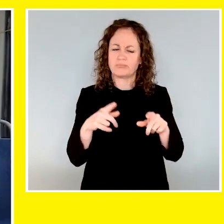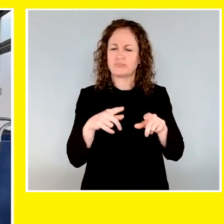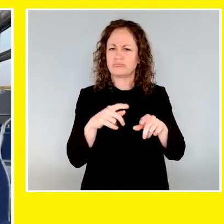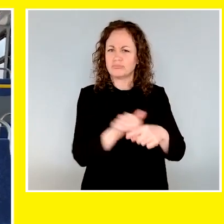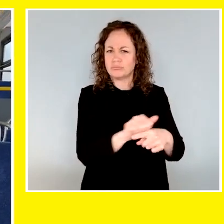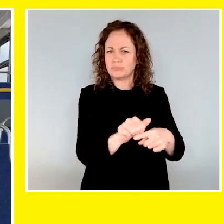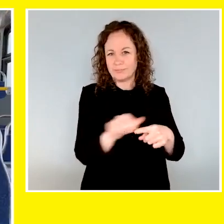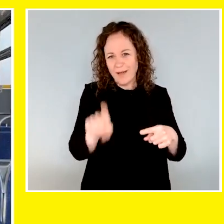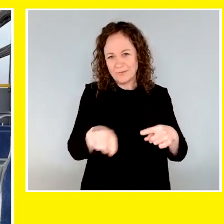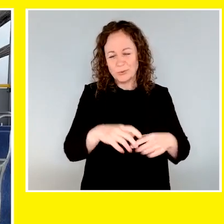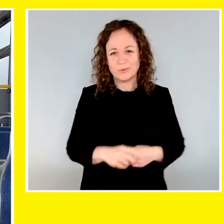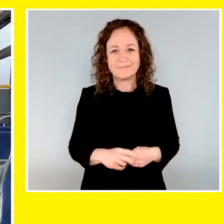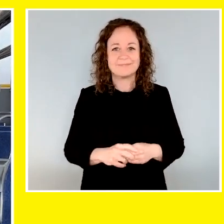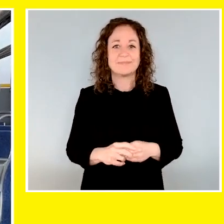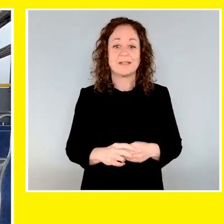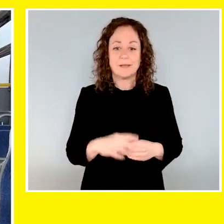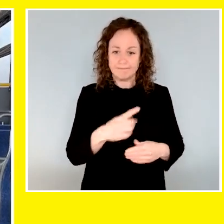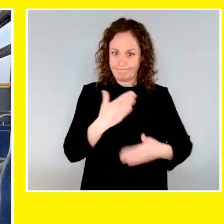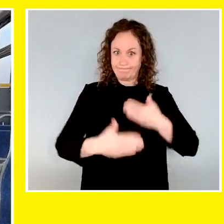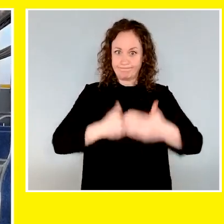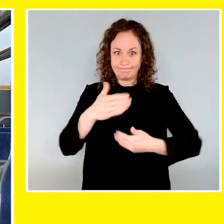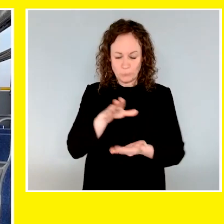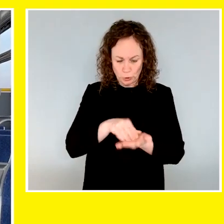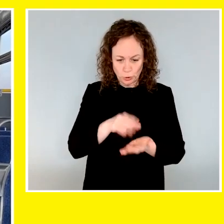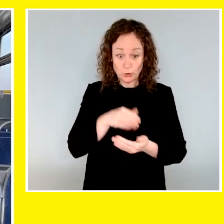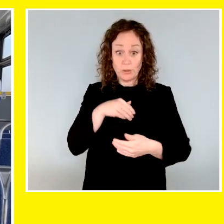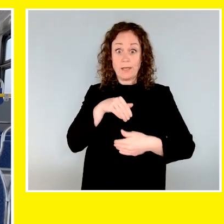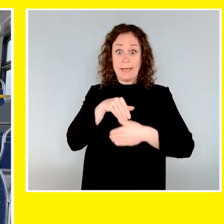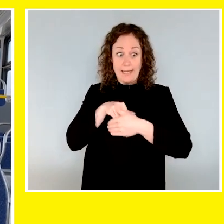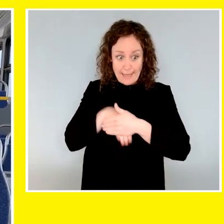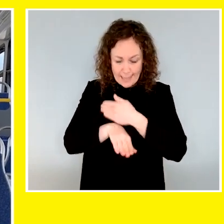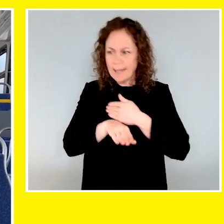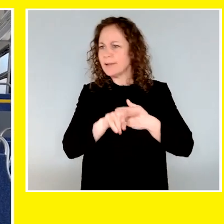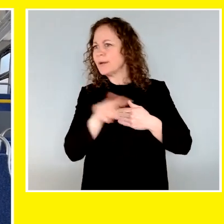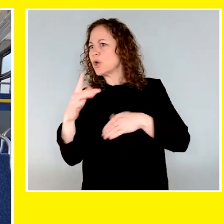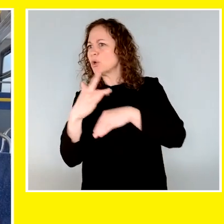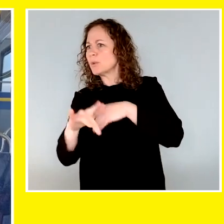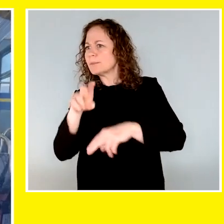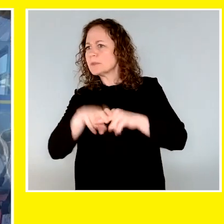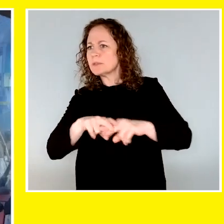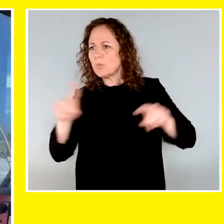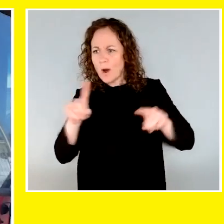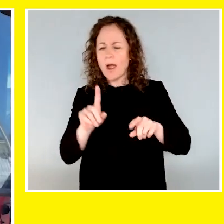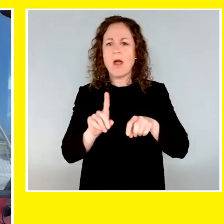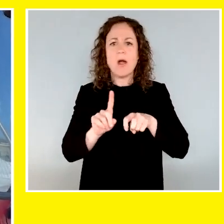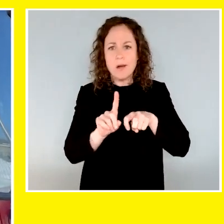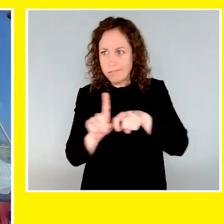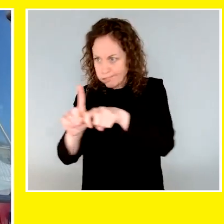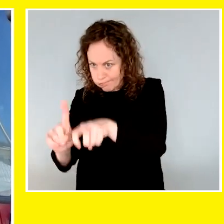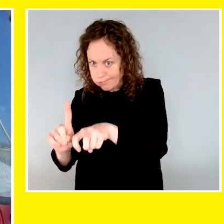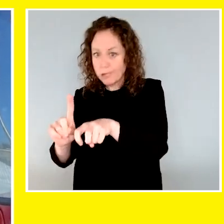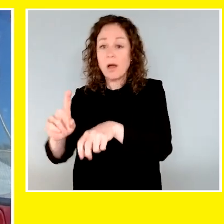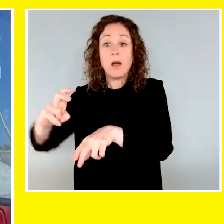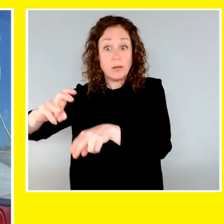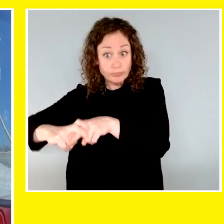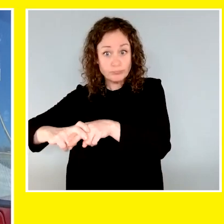The dogs learn their expectations of finding an empty seat and tucking out of the way clear of the aisle. The dog sits to